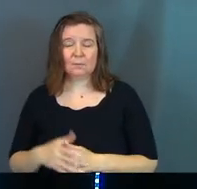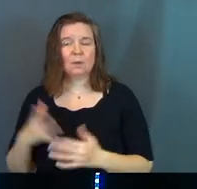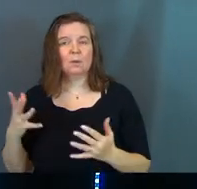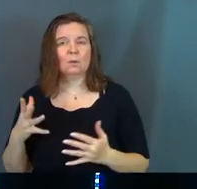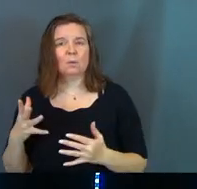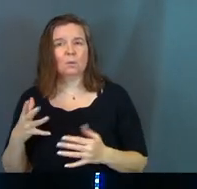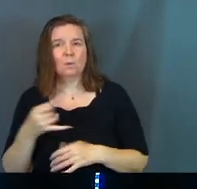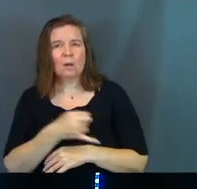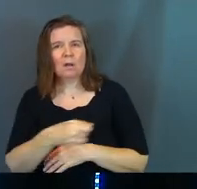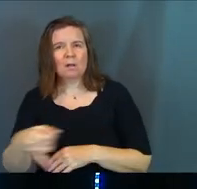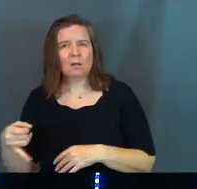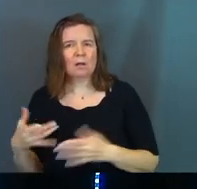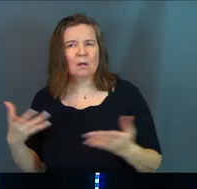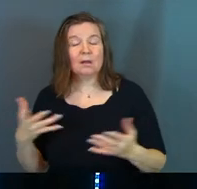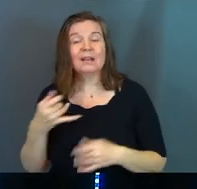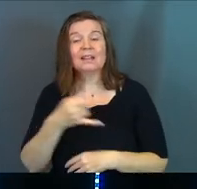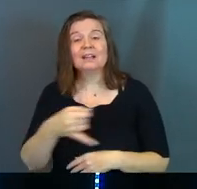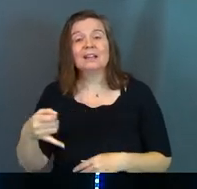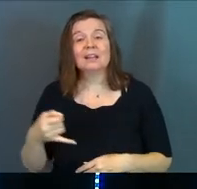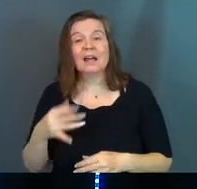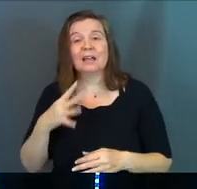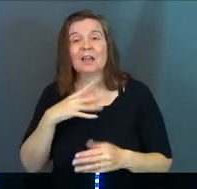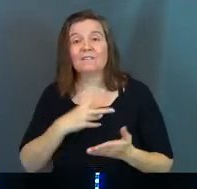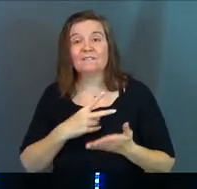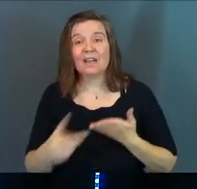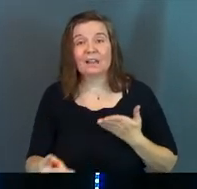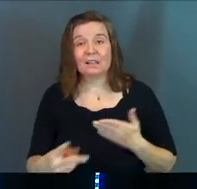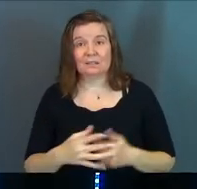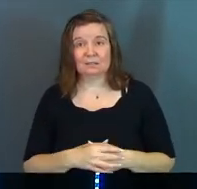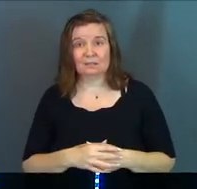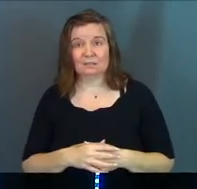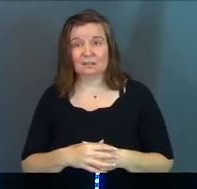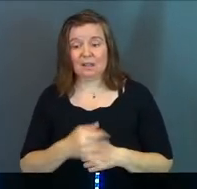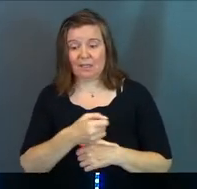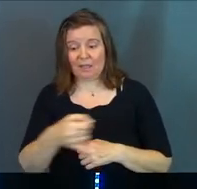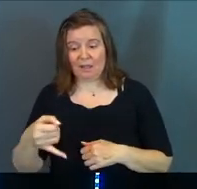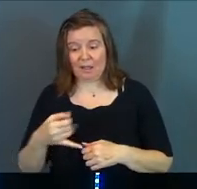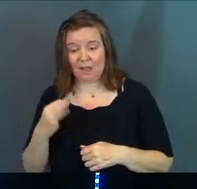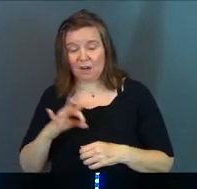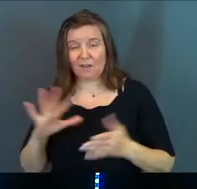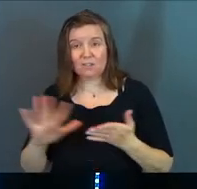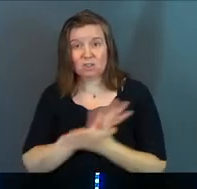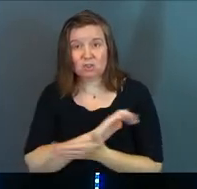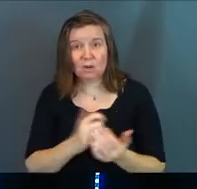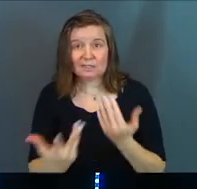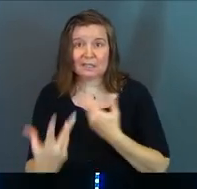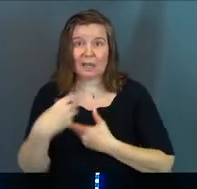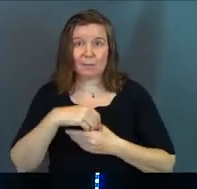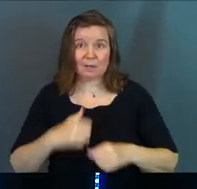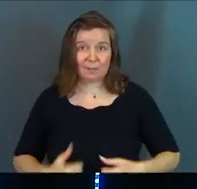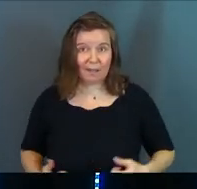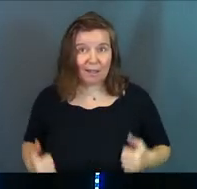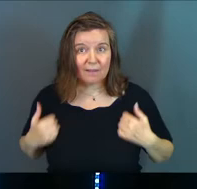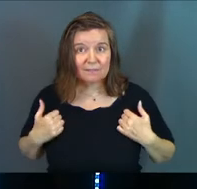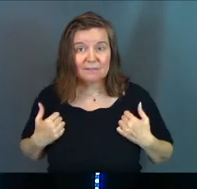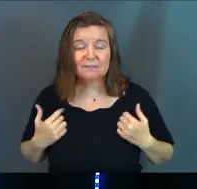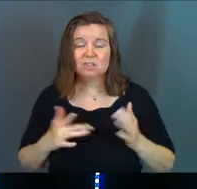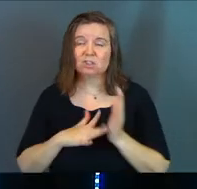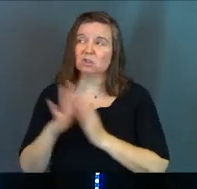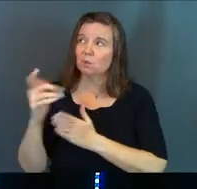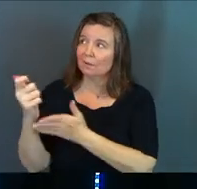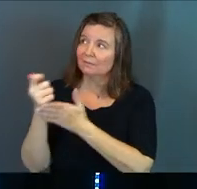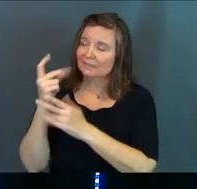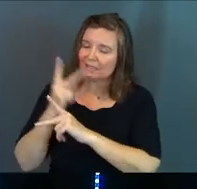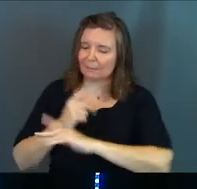What line? The line of failing. The line of destruction coming into my life. Jesus,